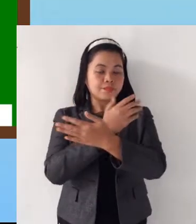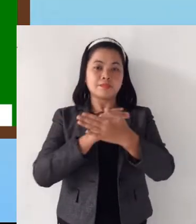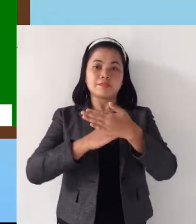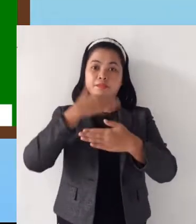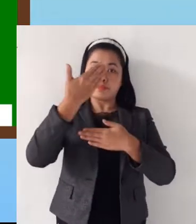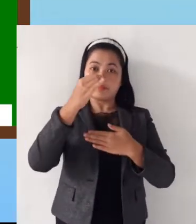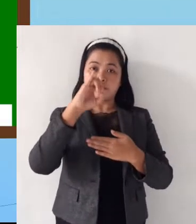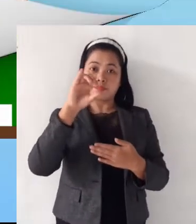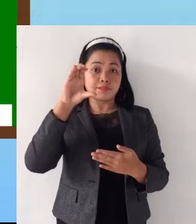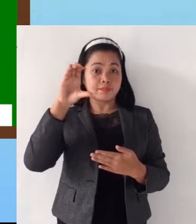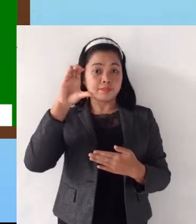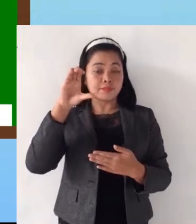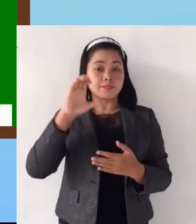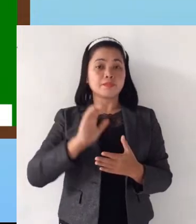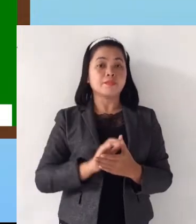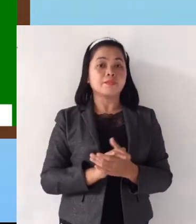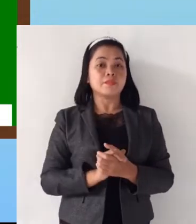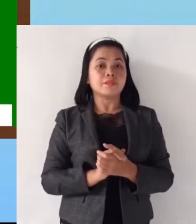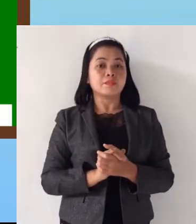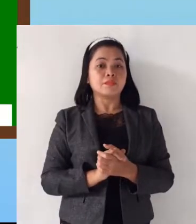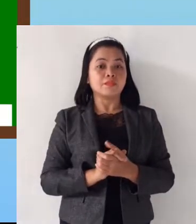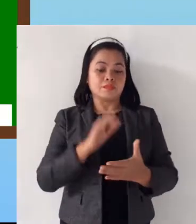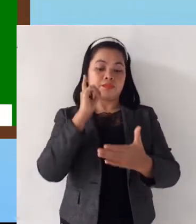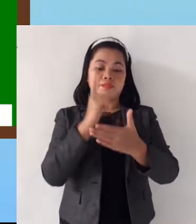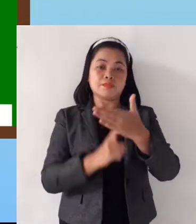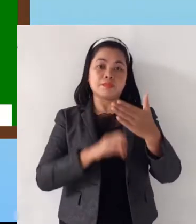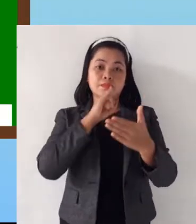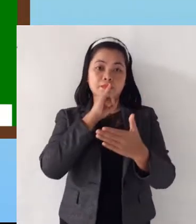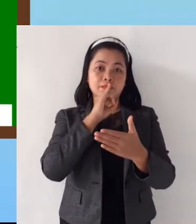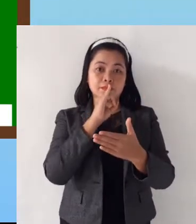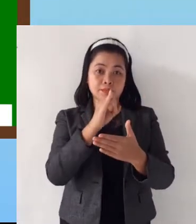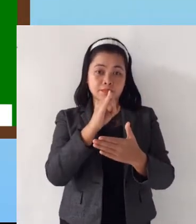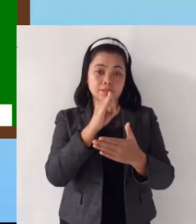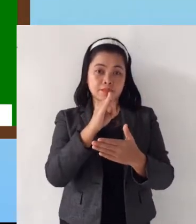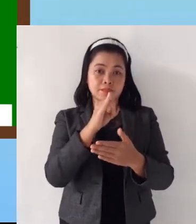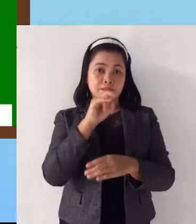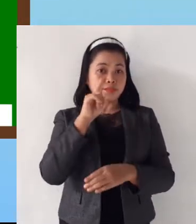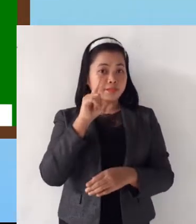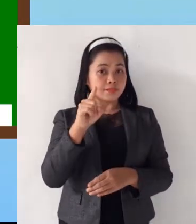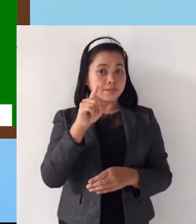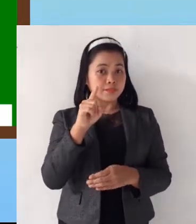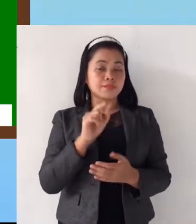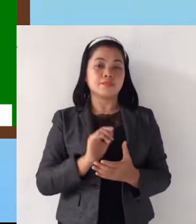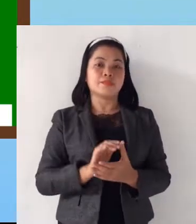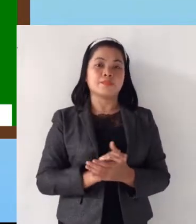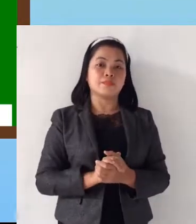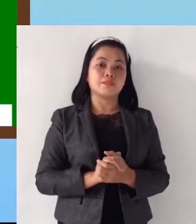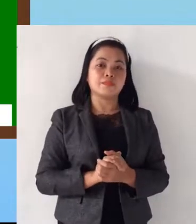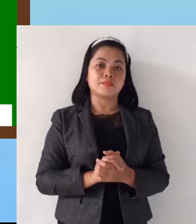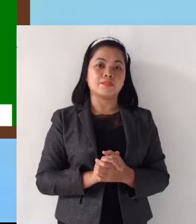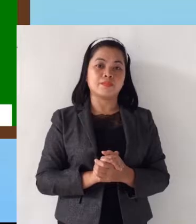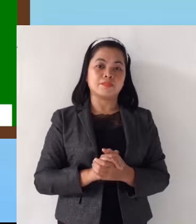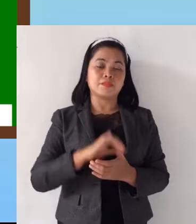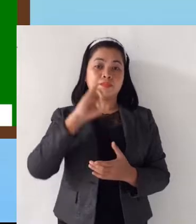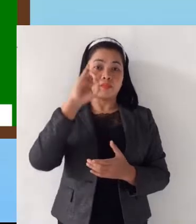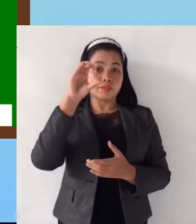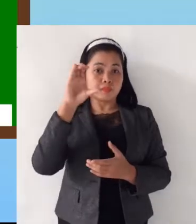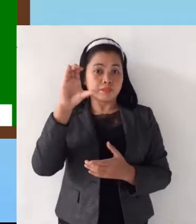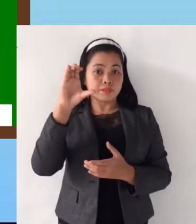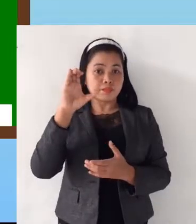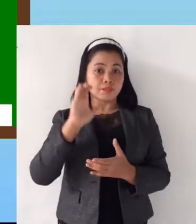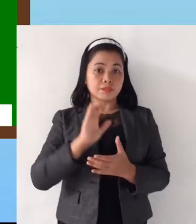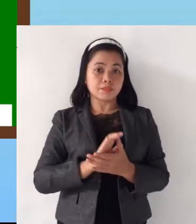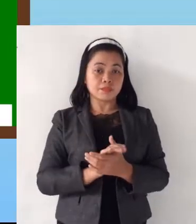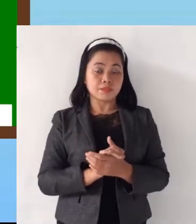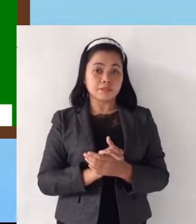icon is what is it. Next to what is it, the icon that stands